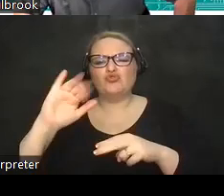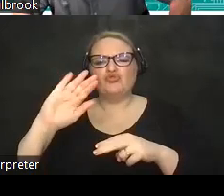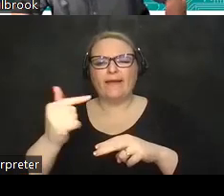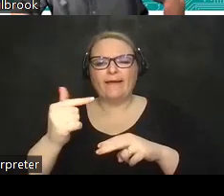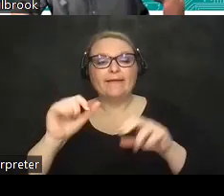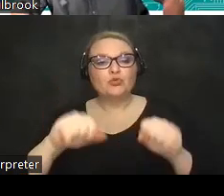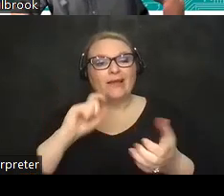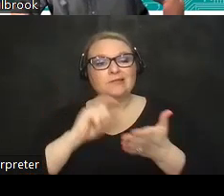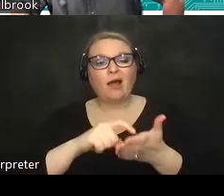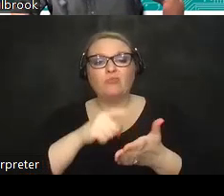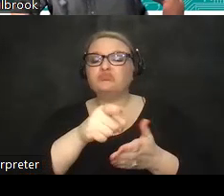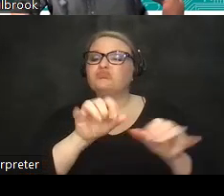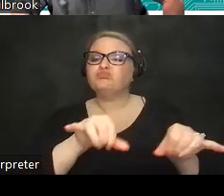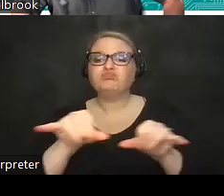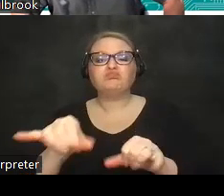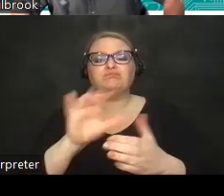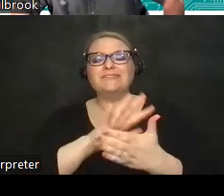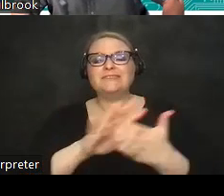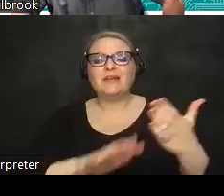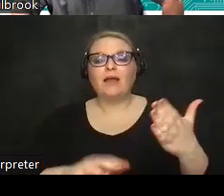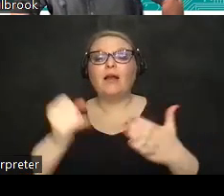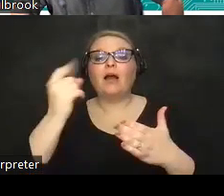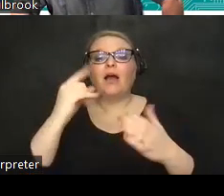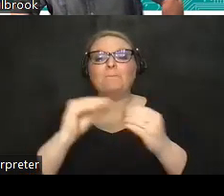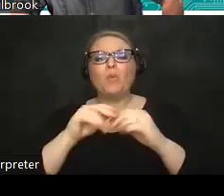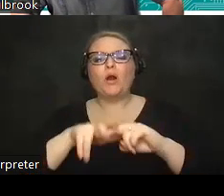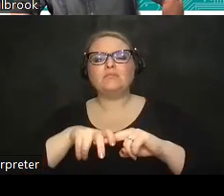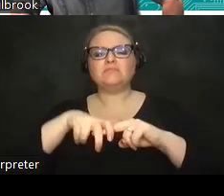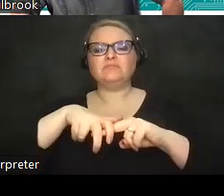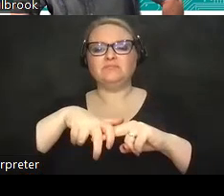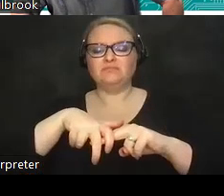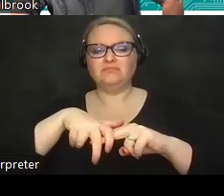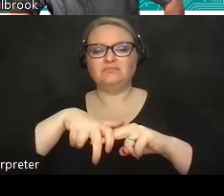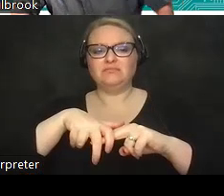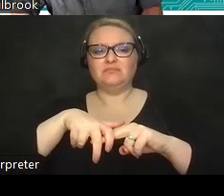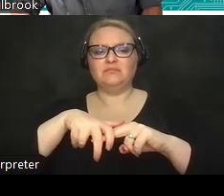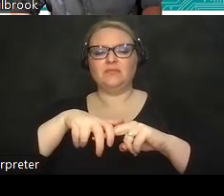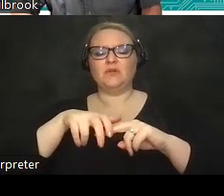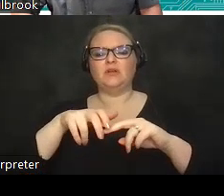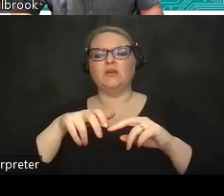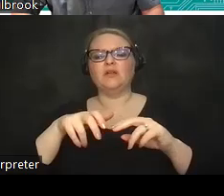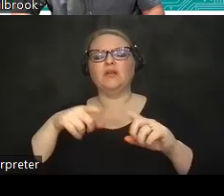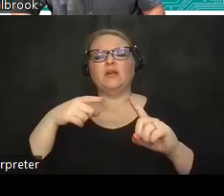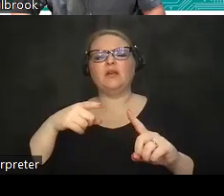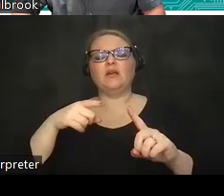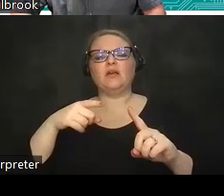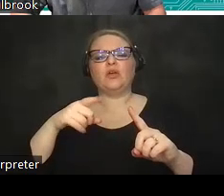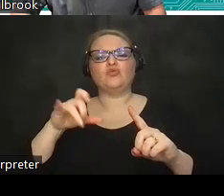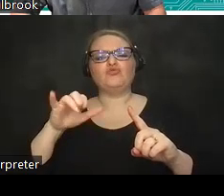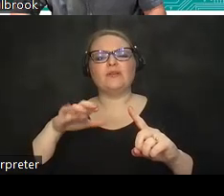basically the same design the chair is a little more upright and the thing about chris was